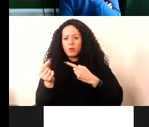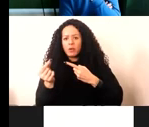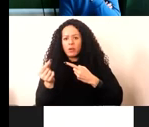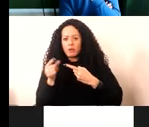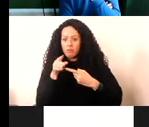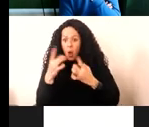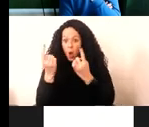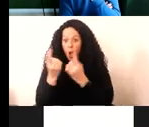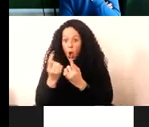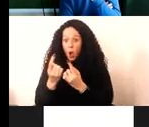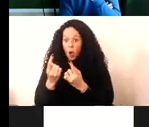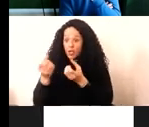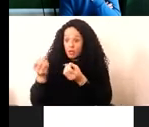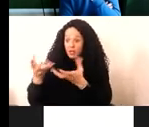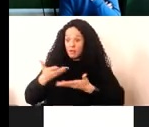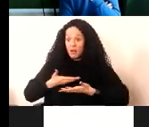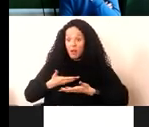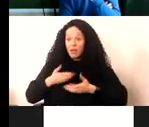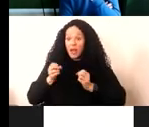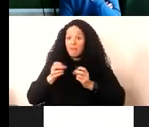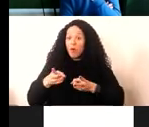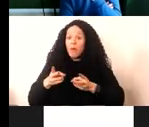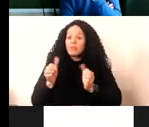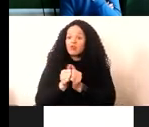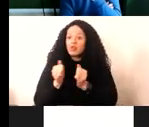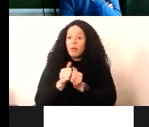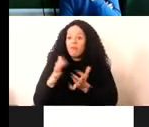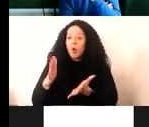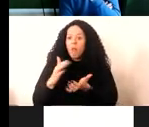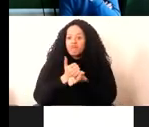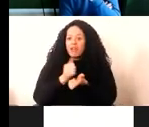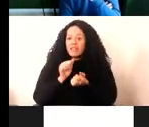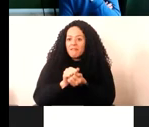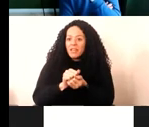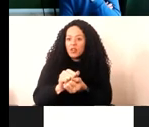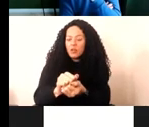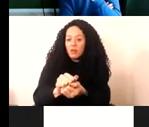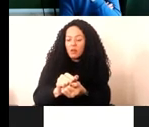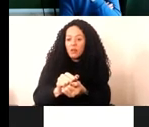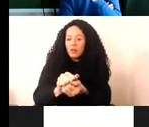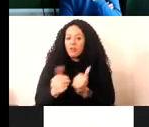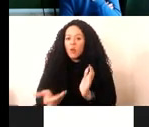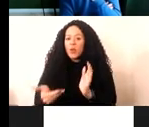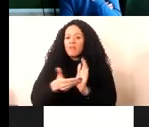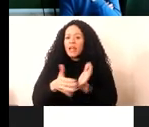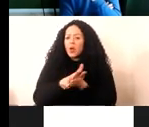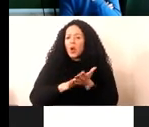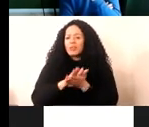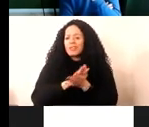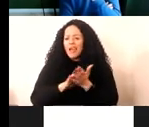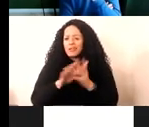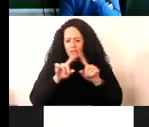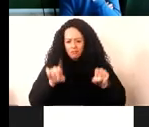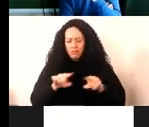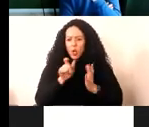being supplied in formats that are suitable for preservation. That's the question. And then we've added a context note there. And the idea of these context